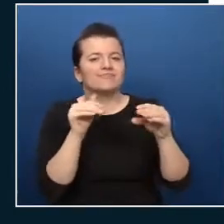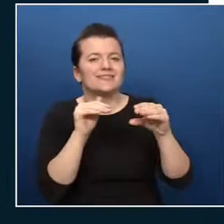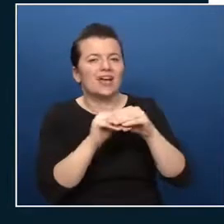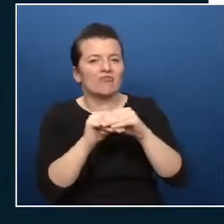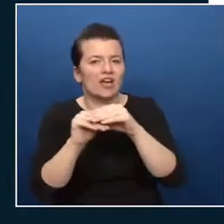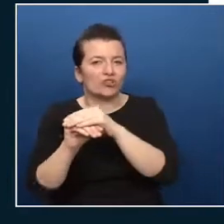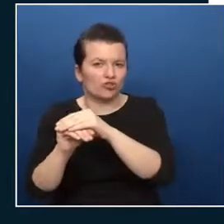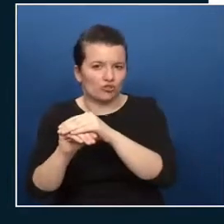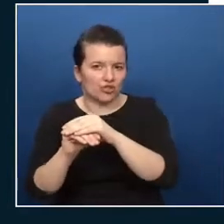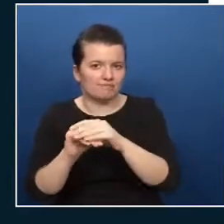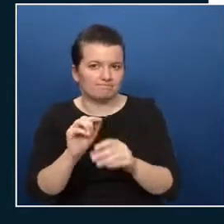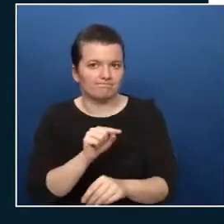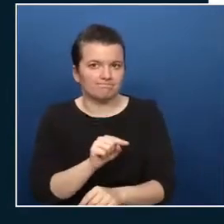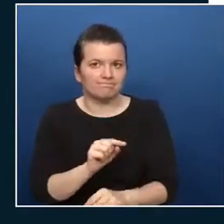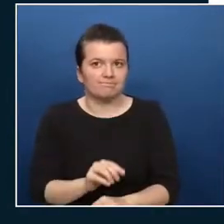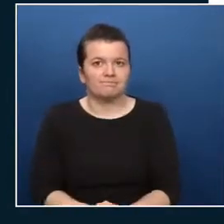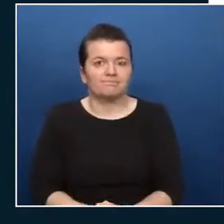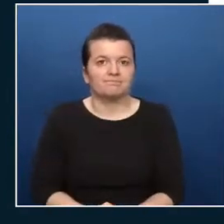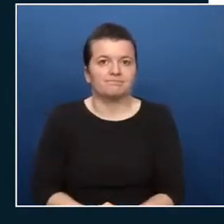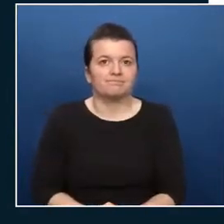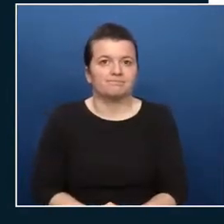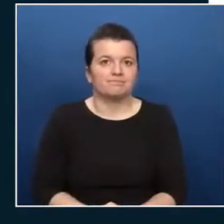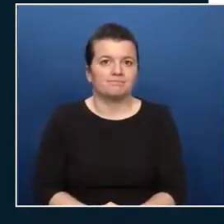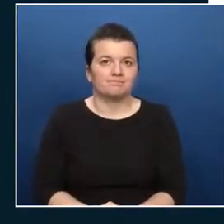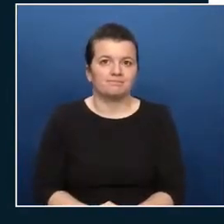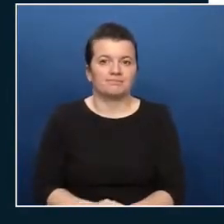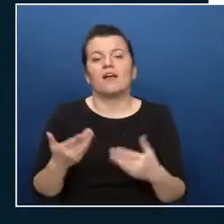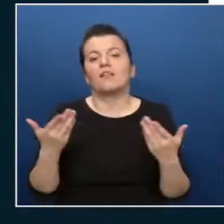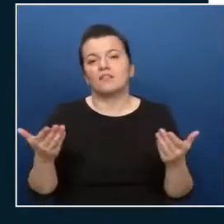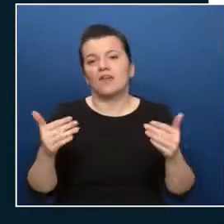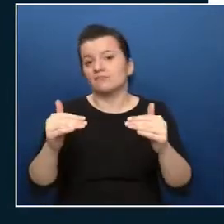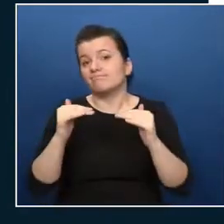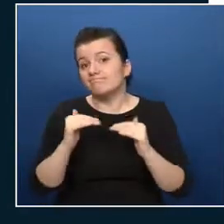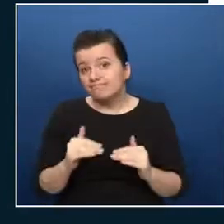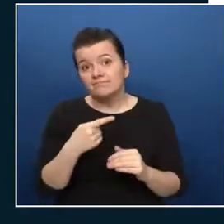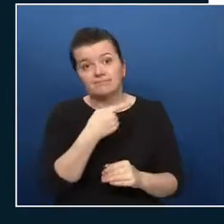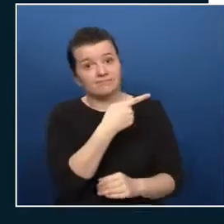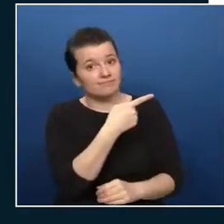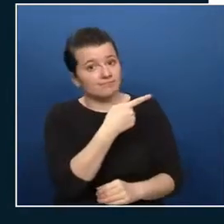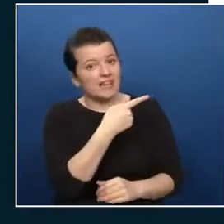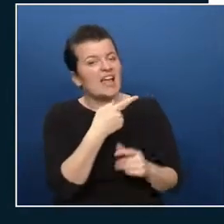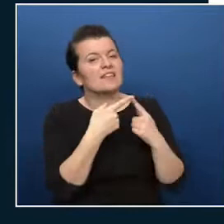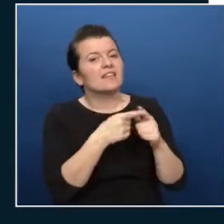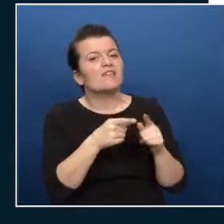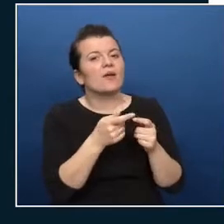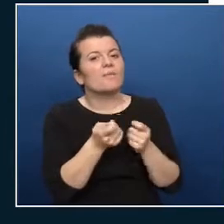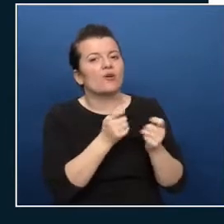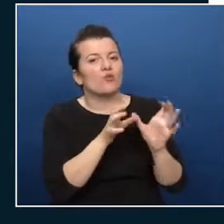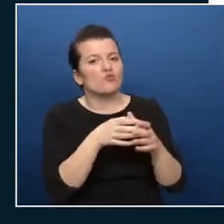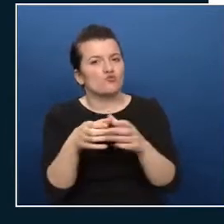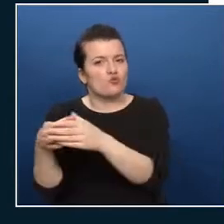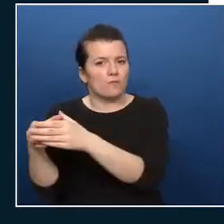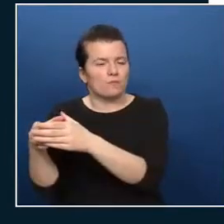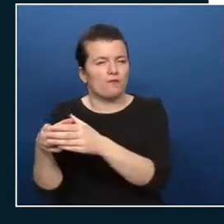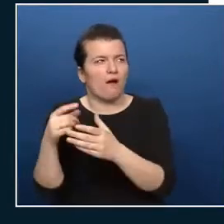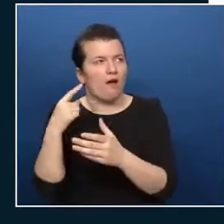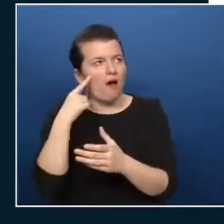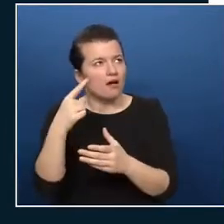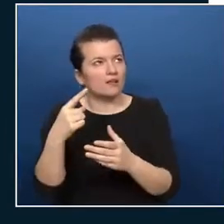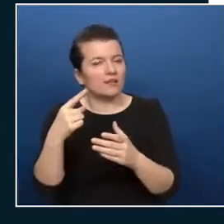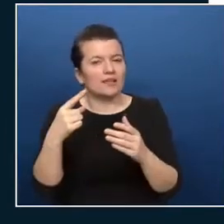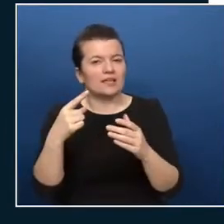you can create different management groups beneath the tenant root group you can go up to six levels deep